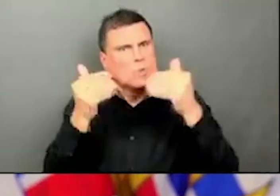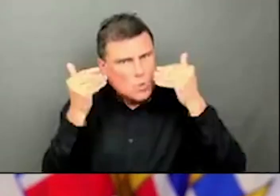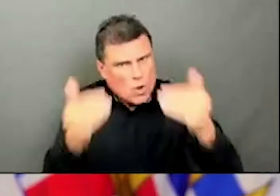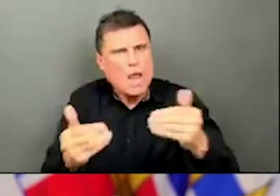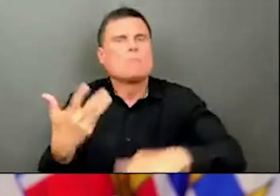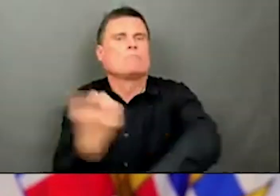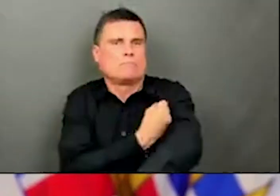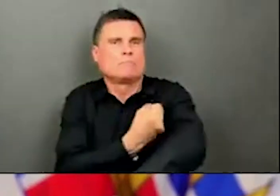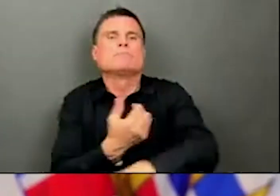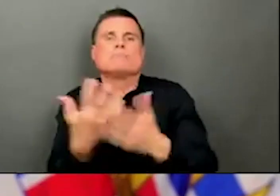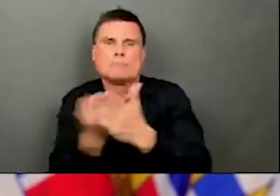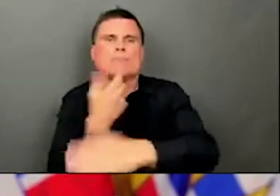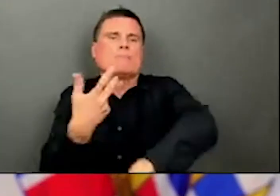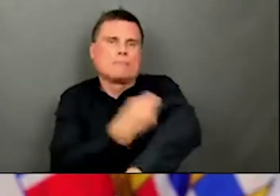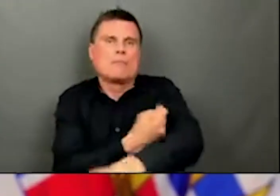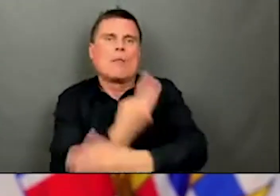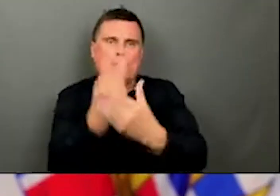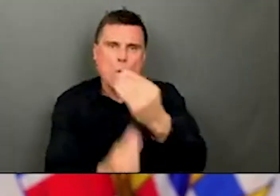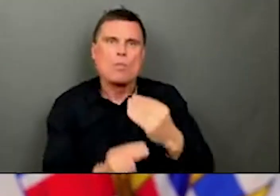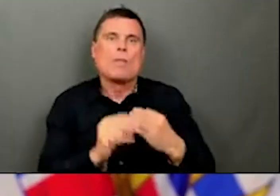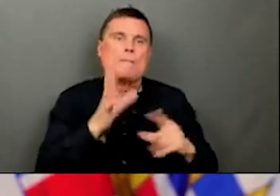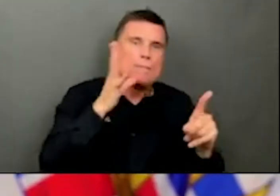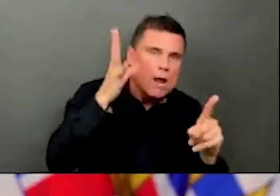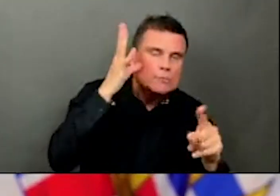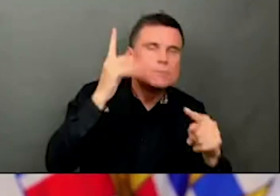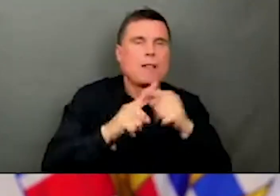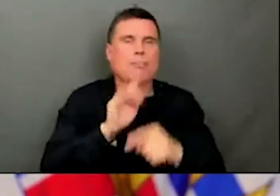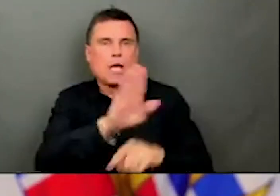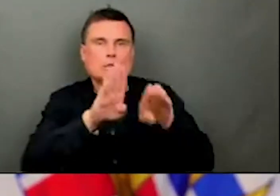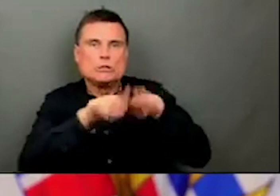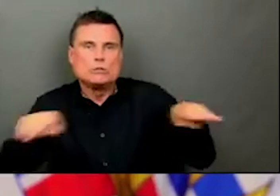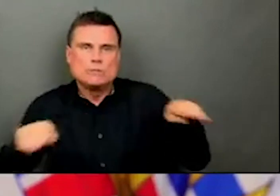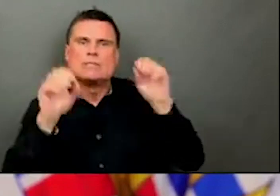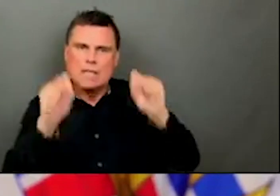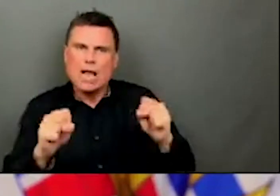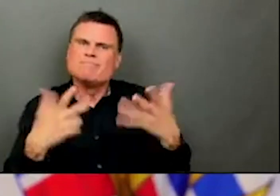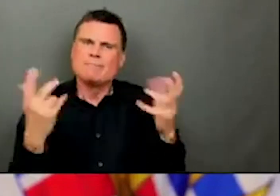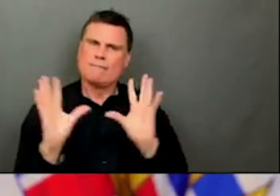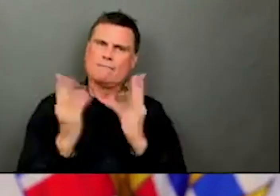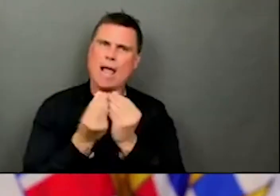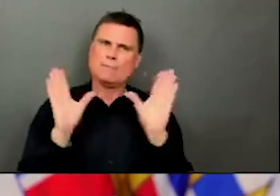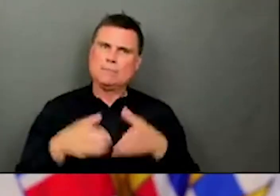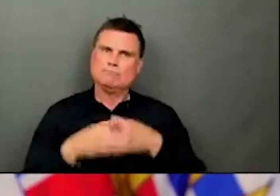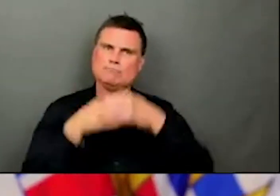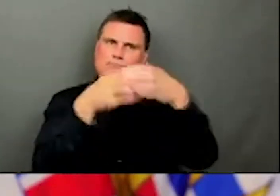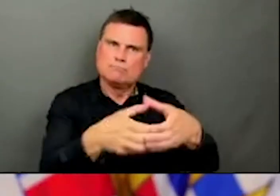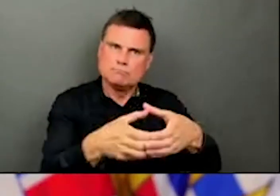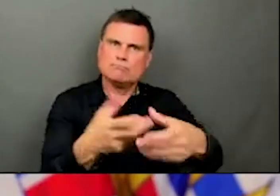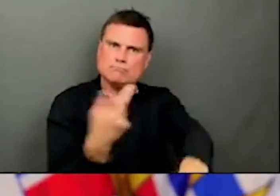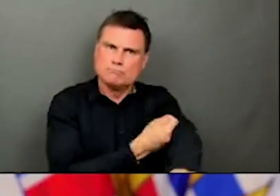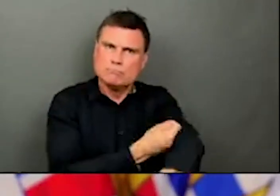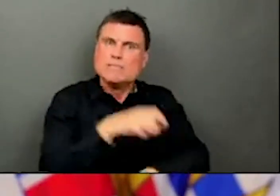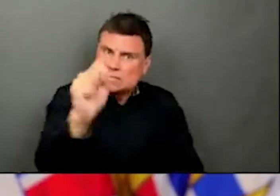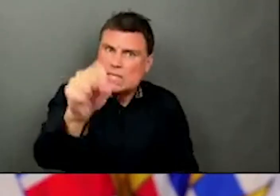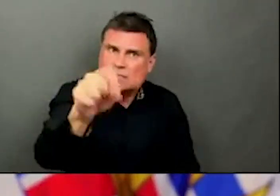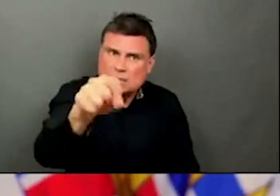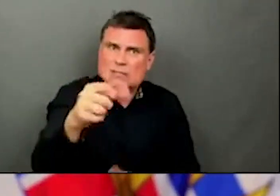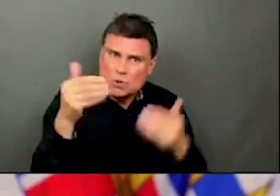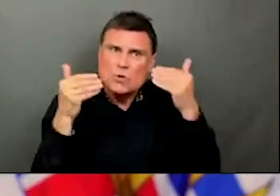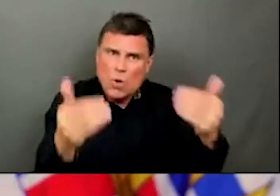immunization through the clinics, the community clinics that we have established. So, yes, go together.